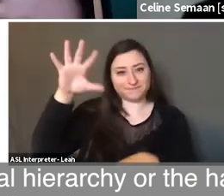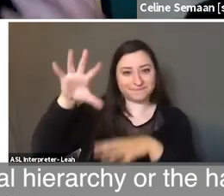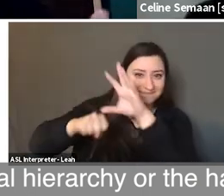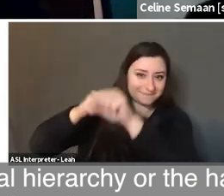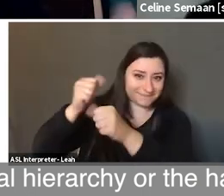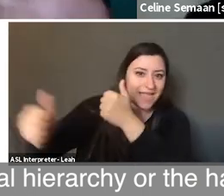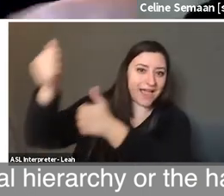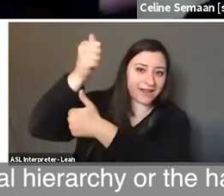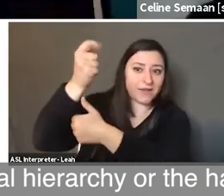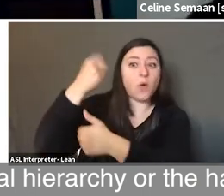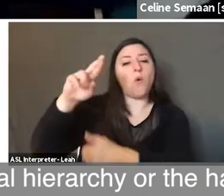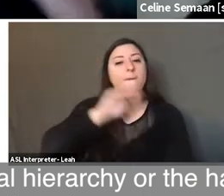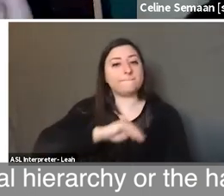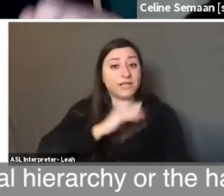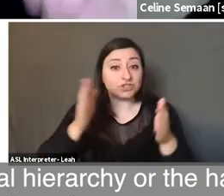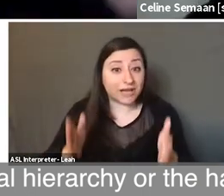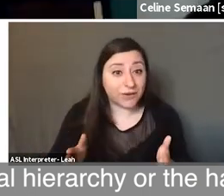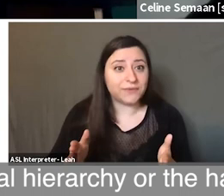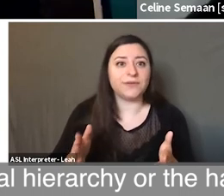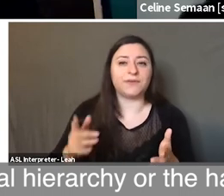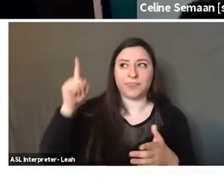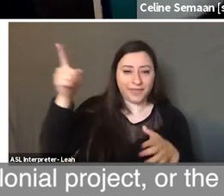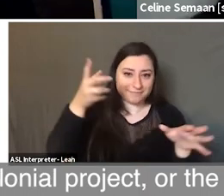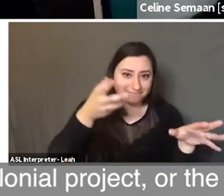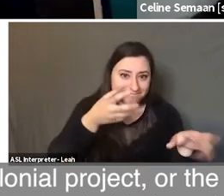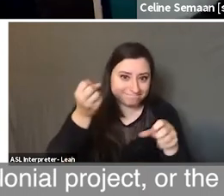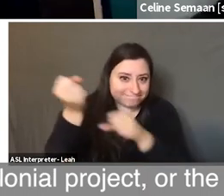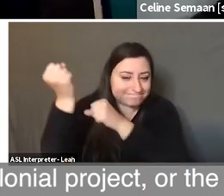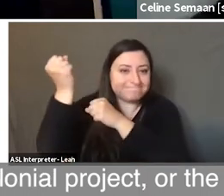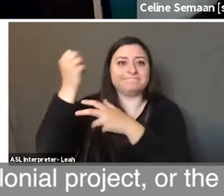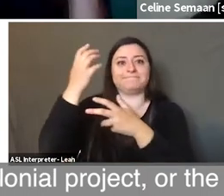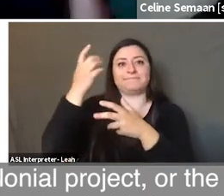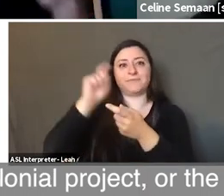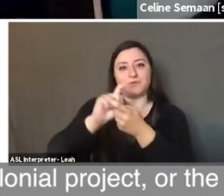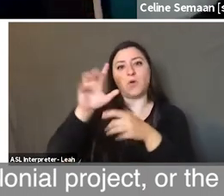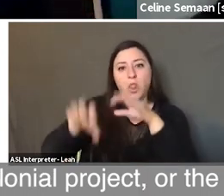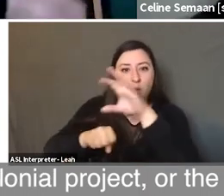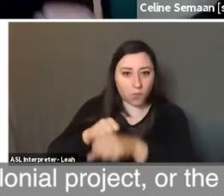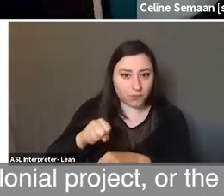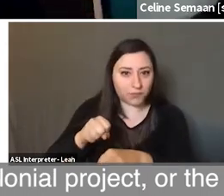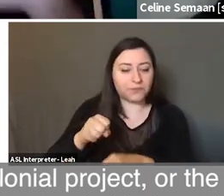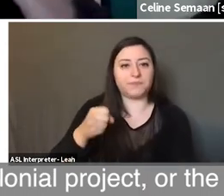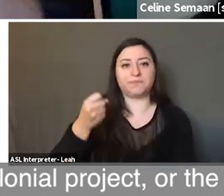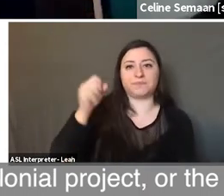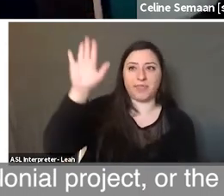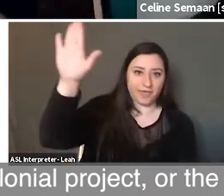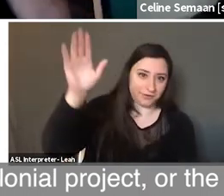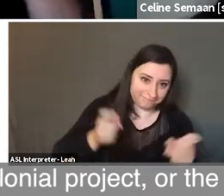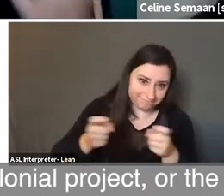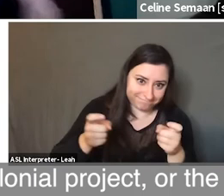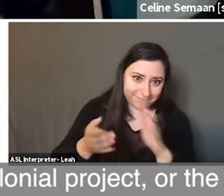hands of the missionaries who were essential tools in the colonial project or the local elites who